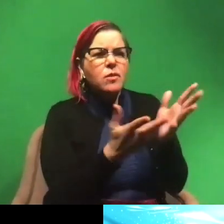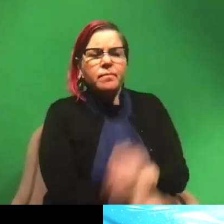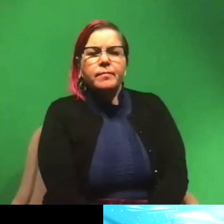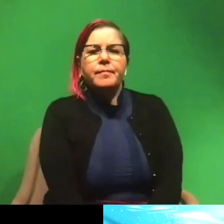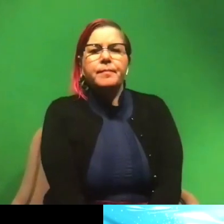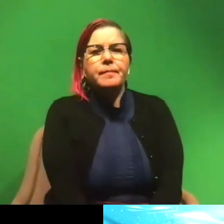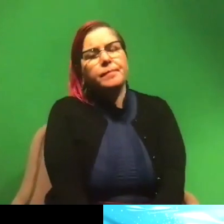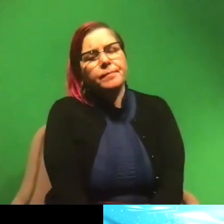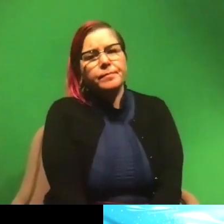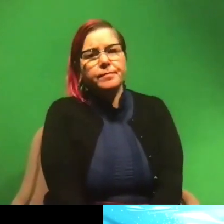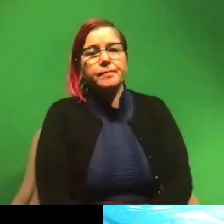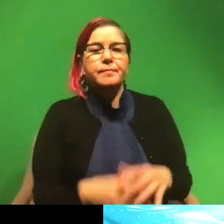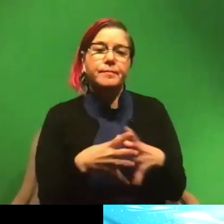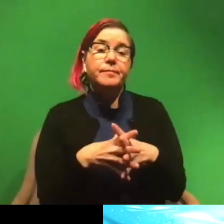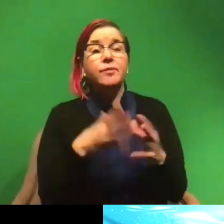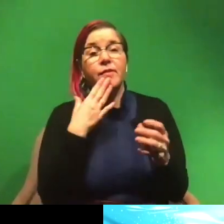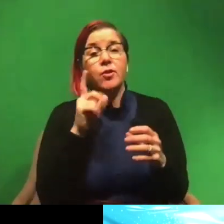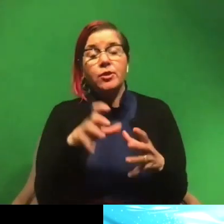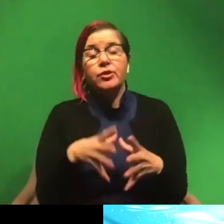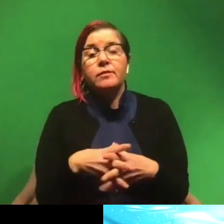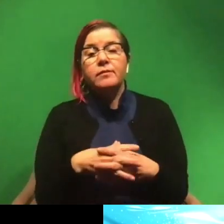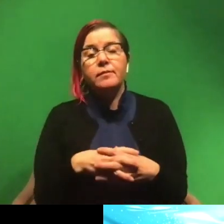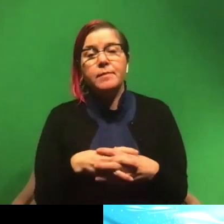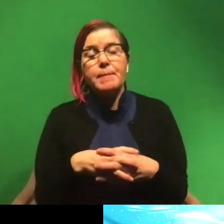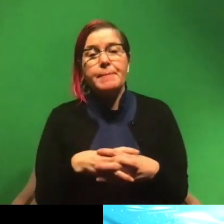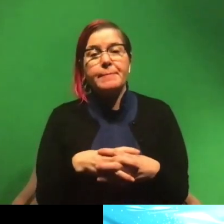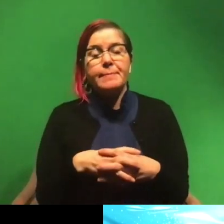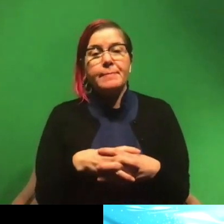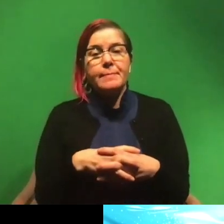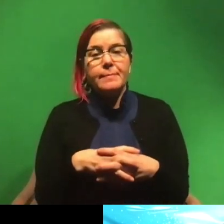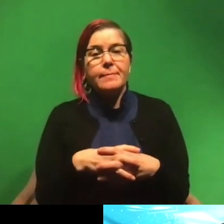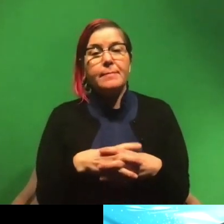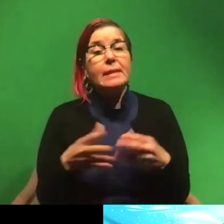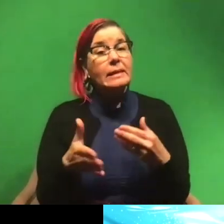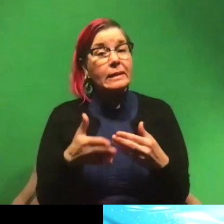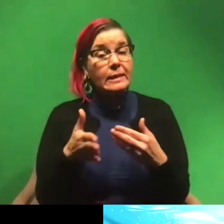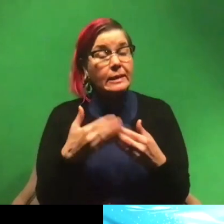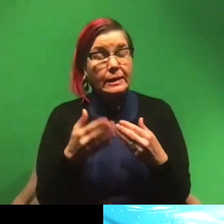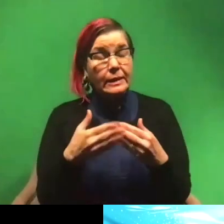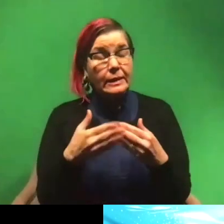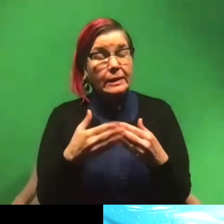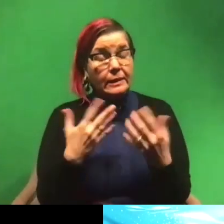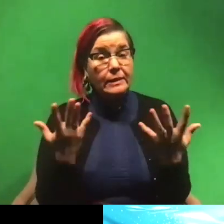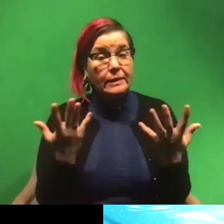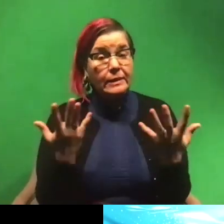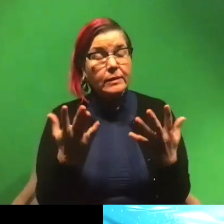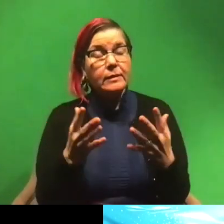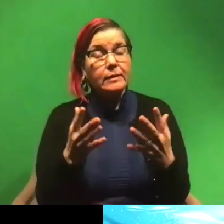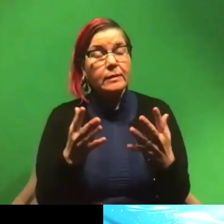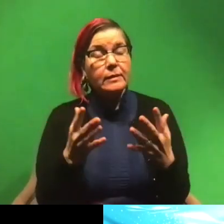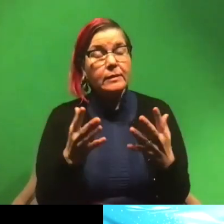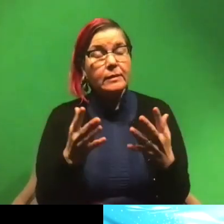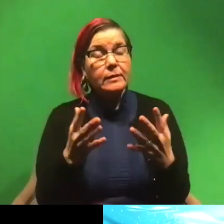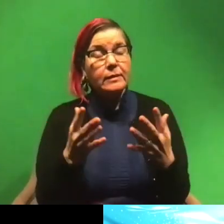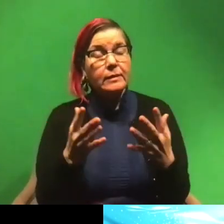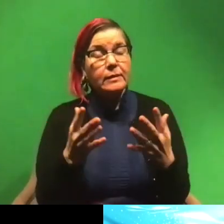Um, that's a good question. So the easiest way to tell without killing them is,